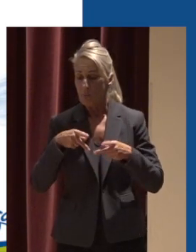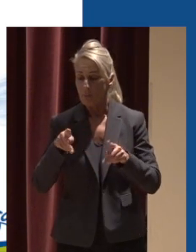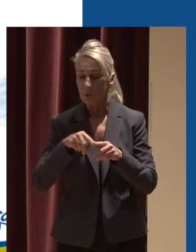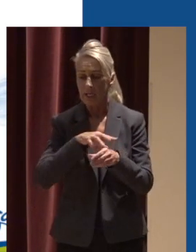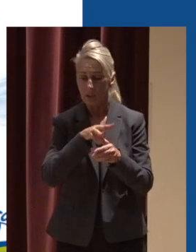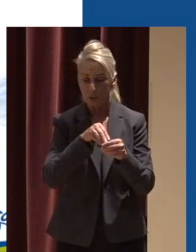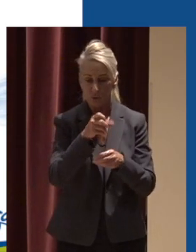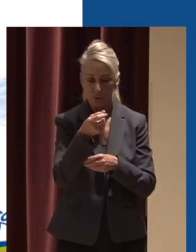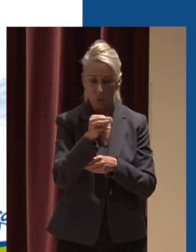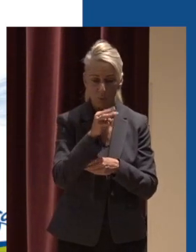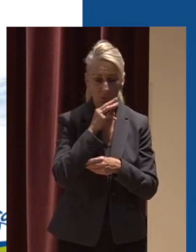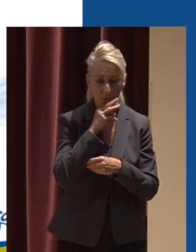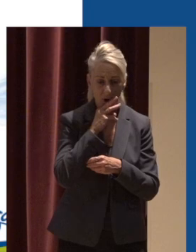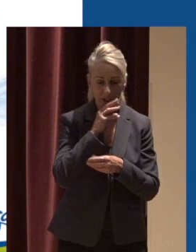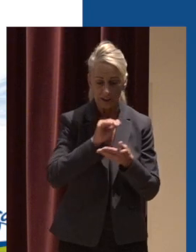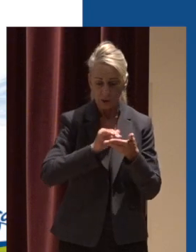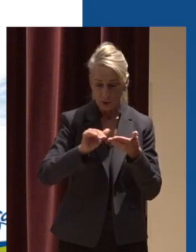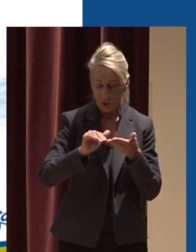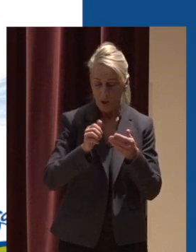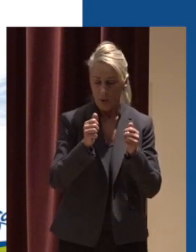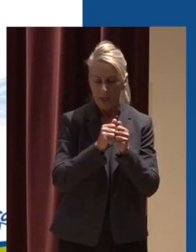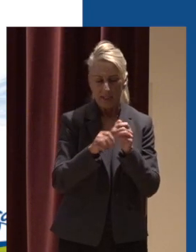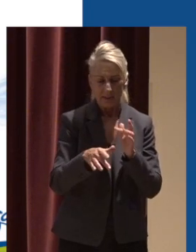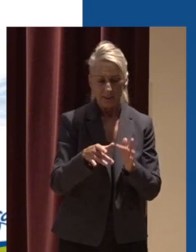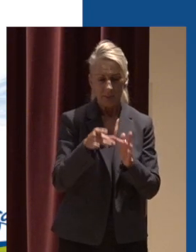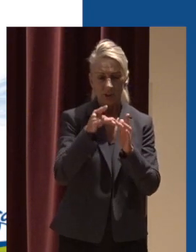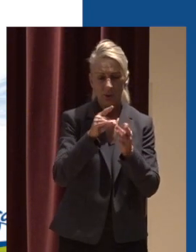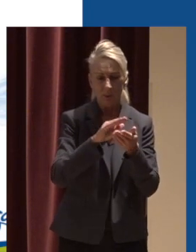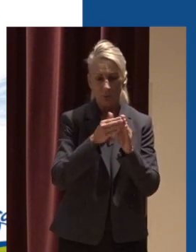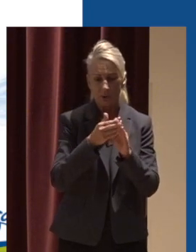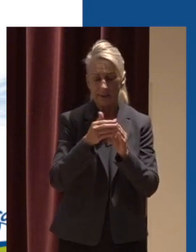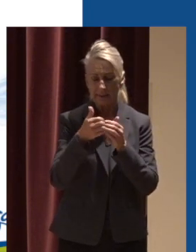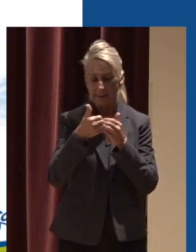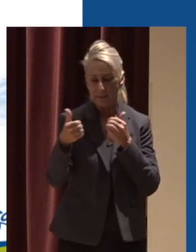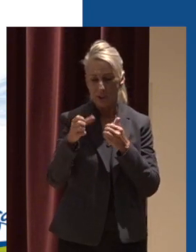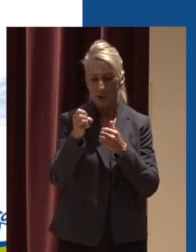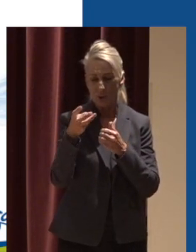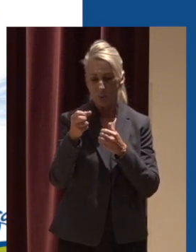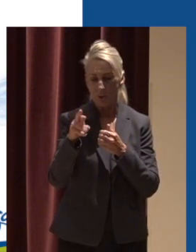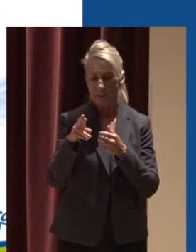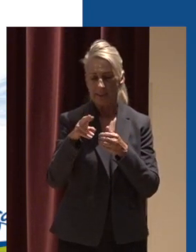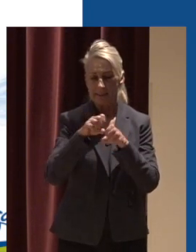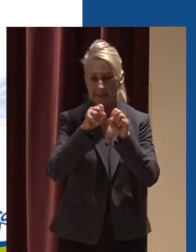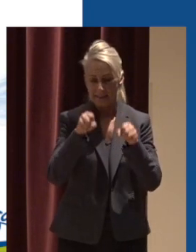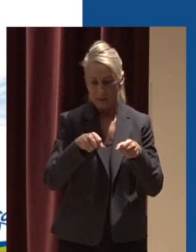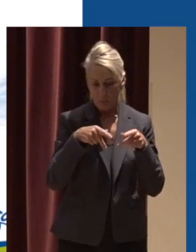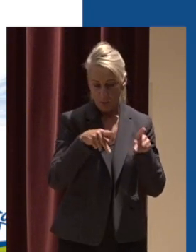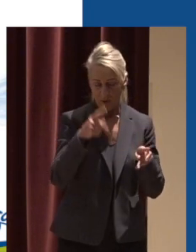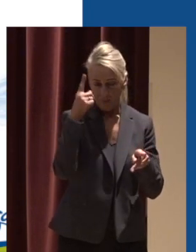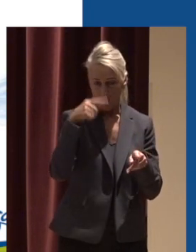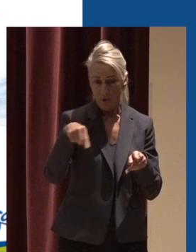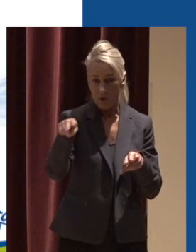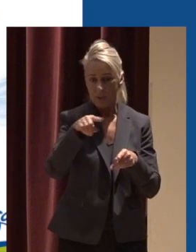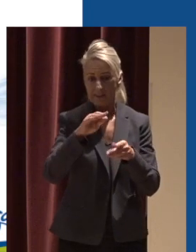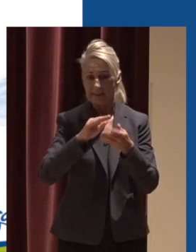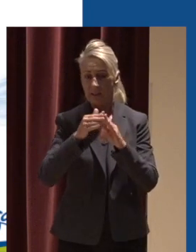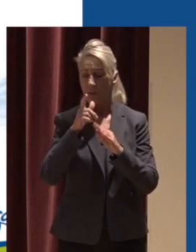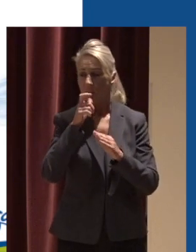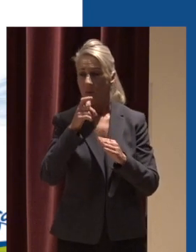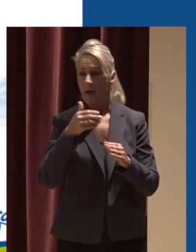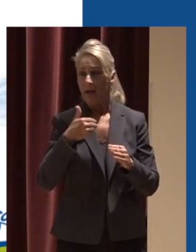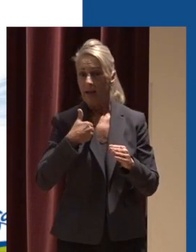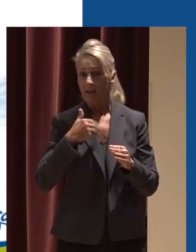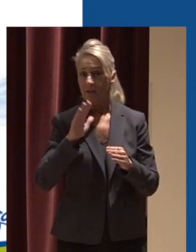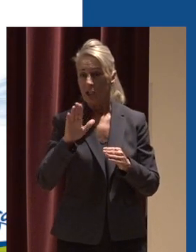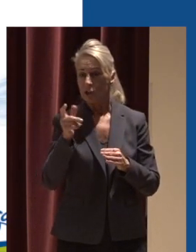stormwater discharges with special municipal separate storm sewer system permits for cities that have their